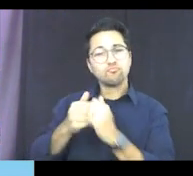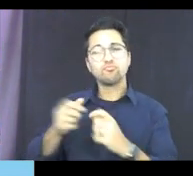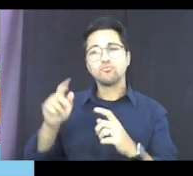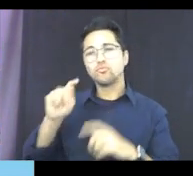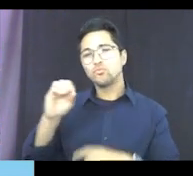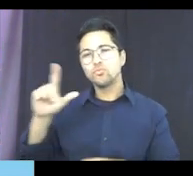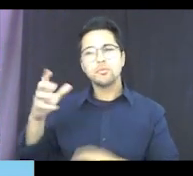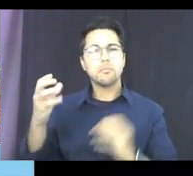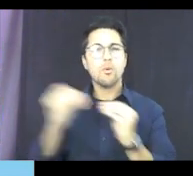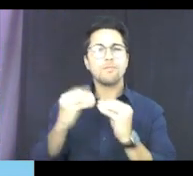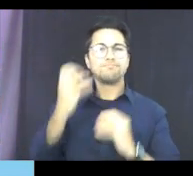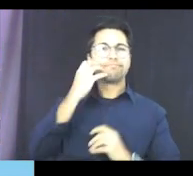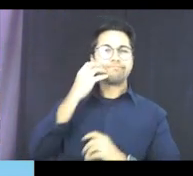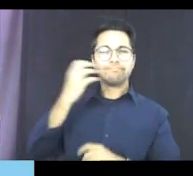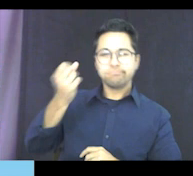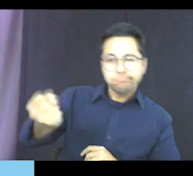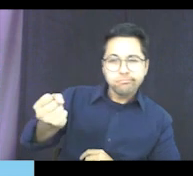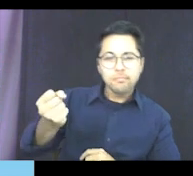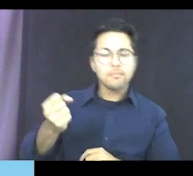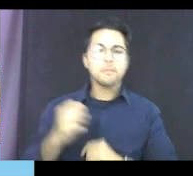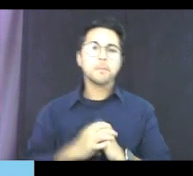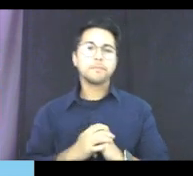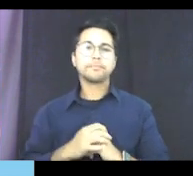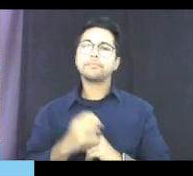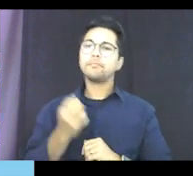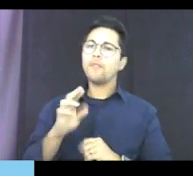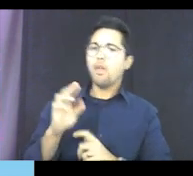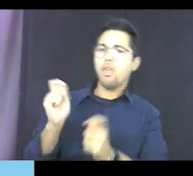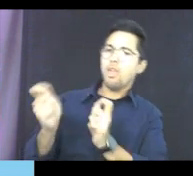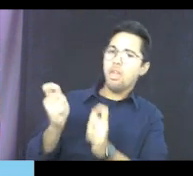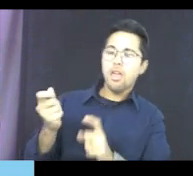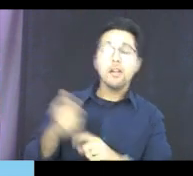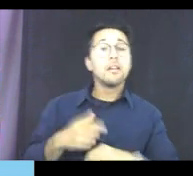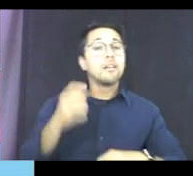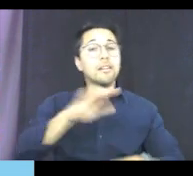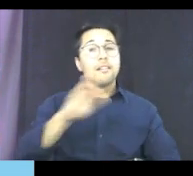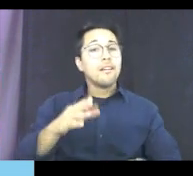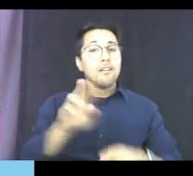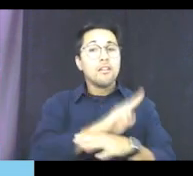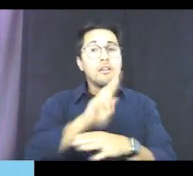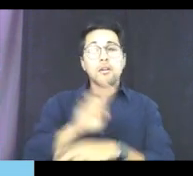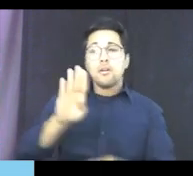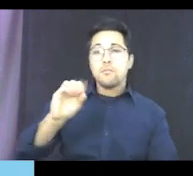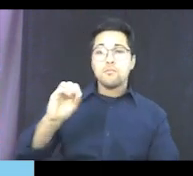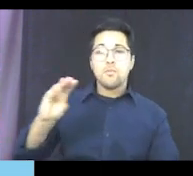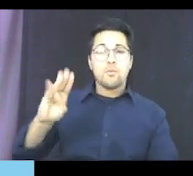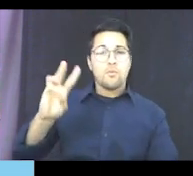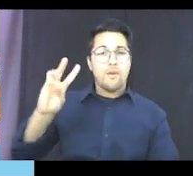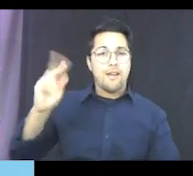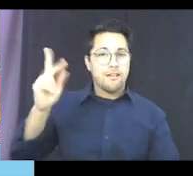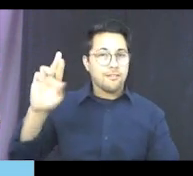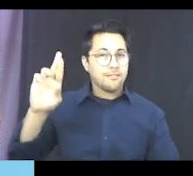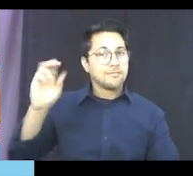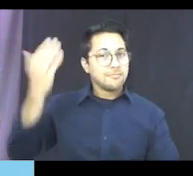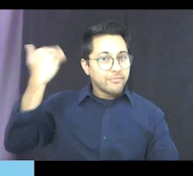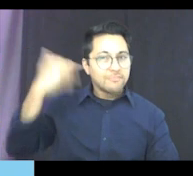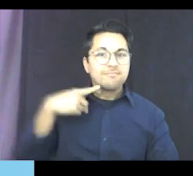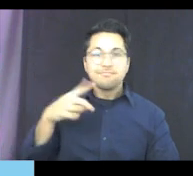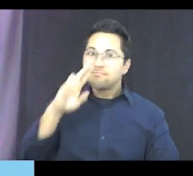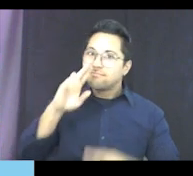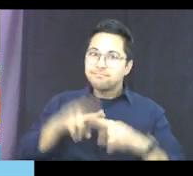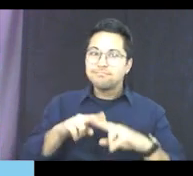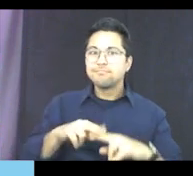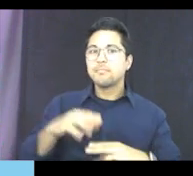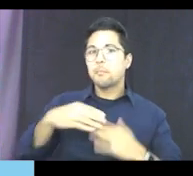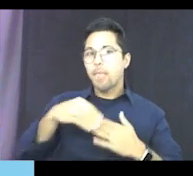grips or specific adaptations. So if you've never played with boom whackers before, these are really fun. They're actually tuned